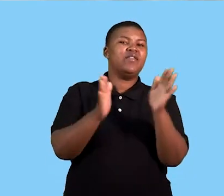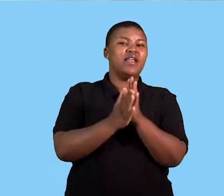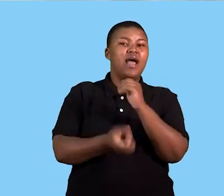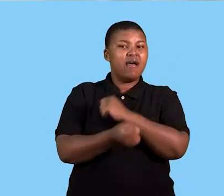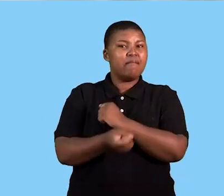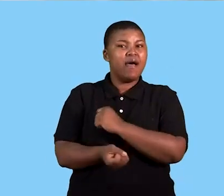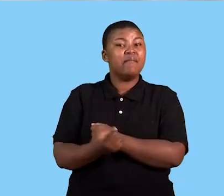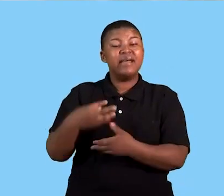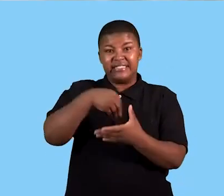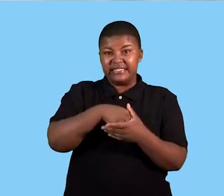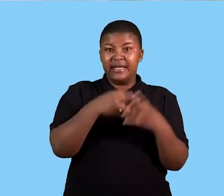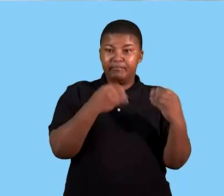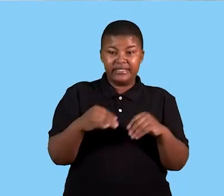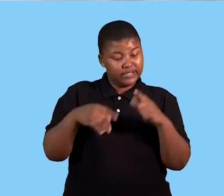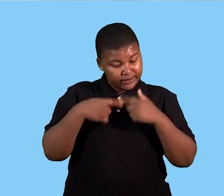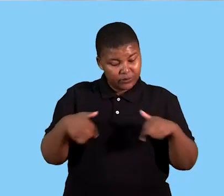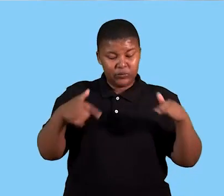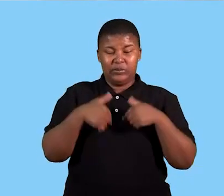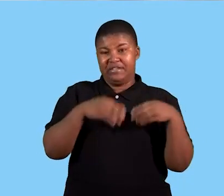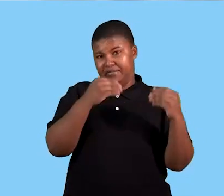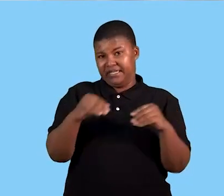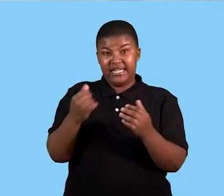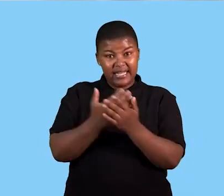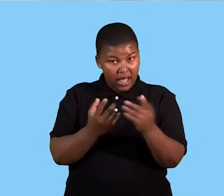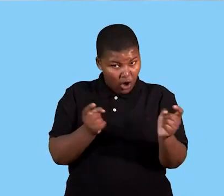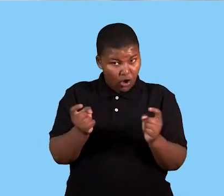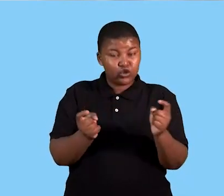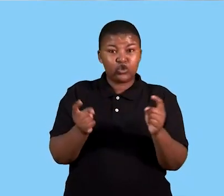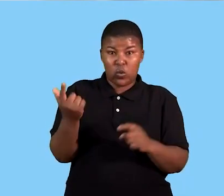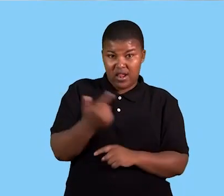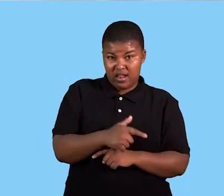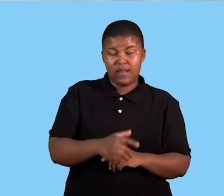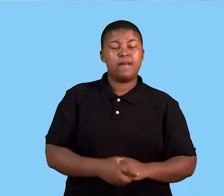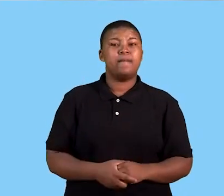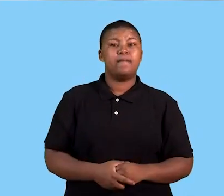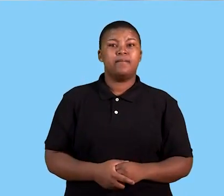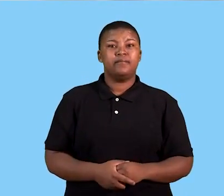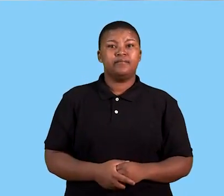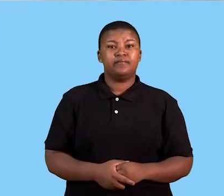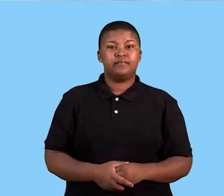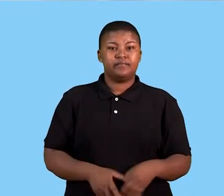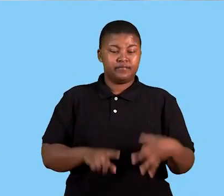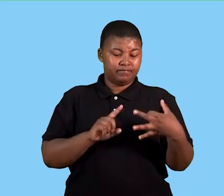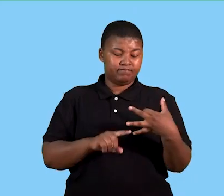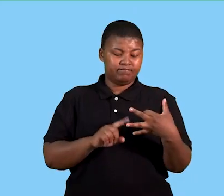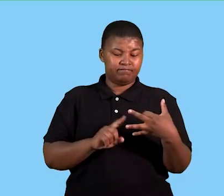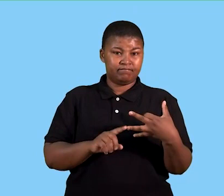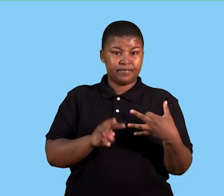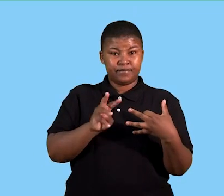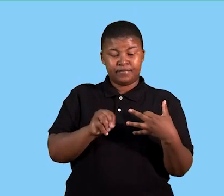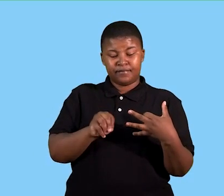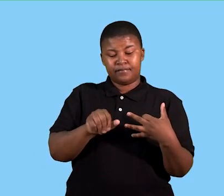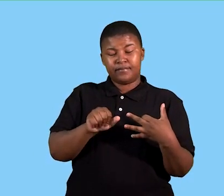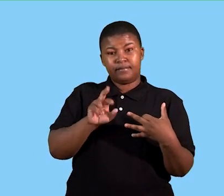inside the business that we as a business can control. Then the next environment is outside